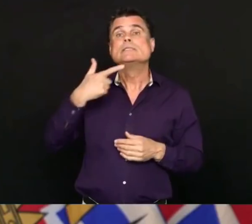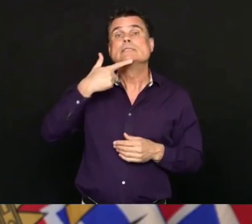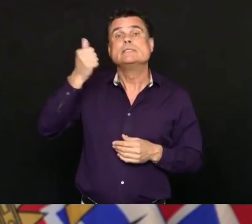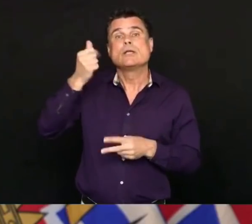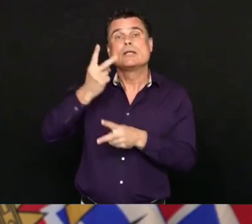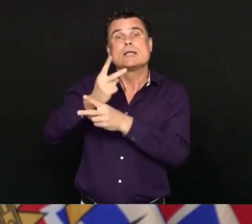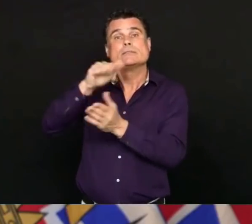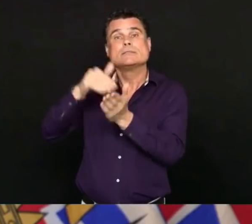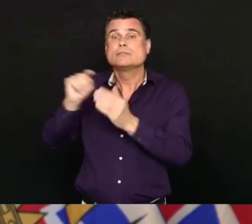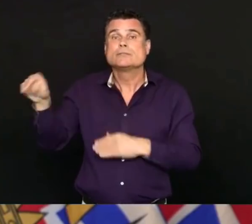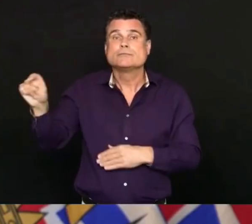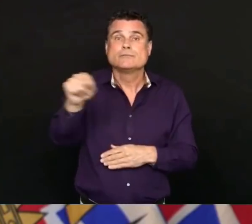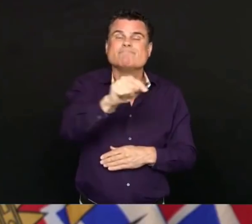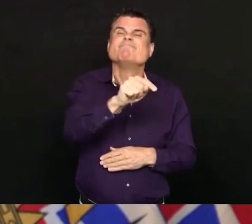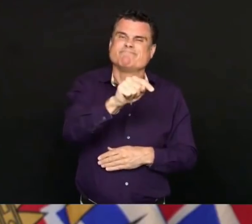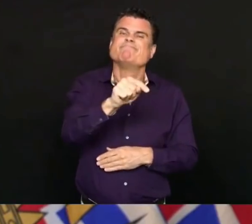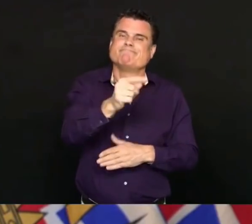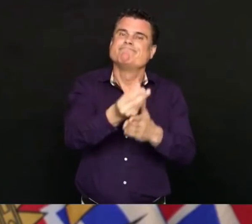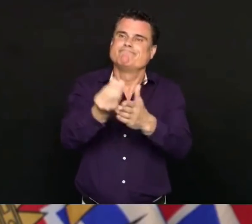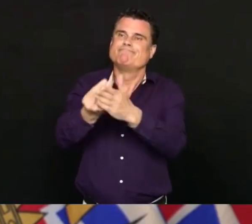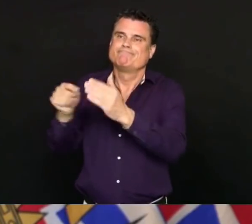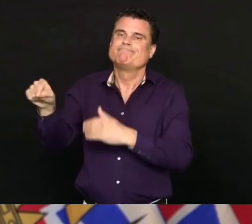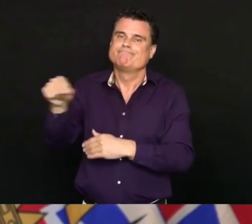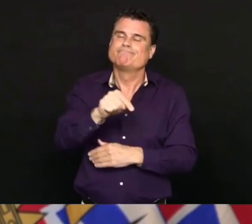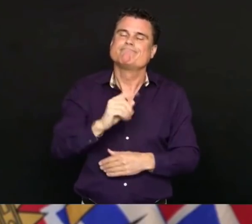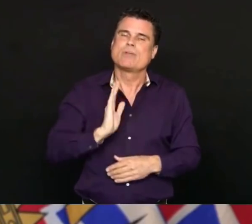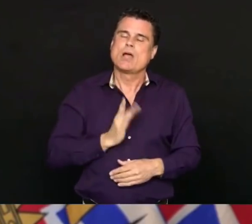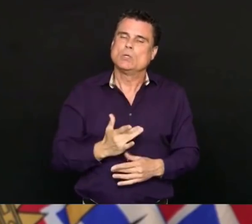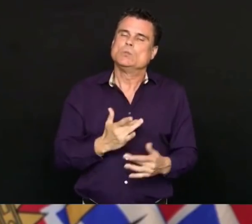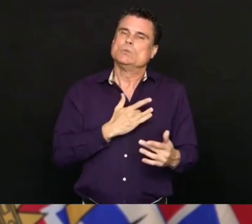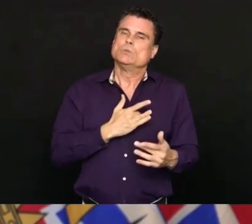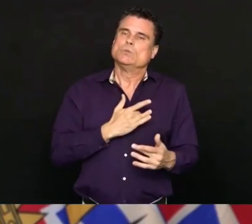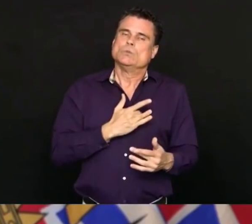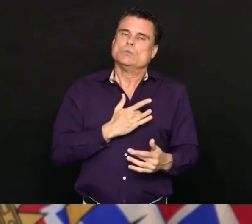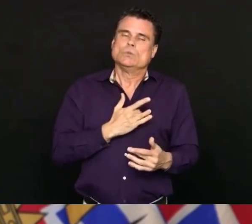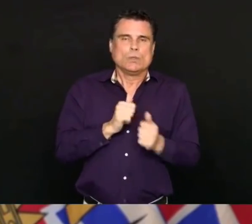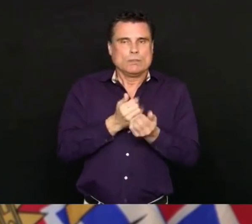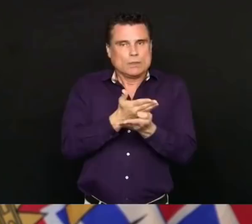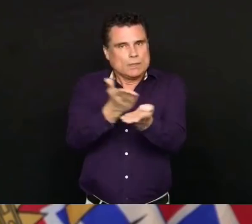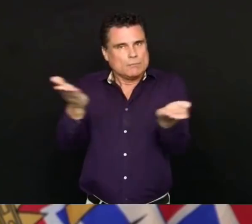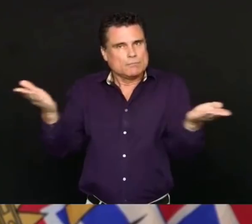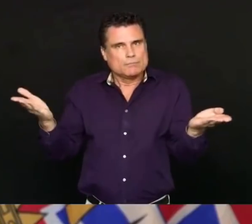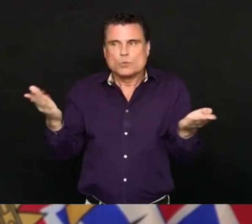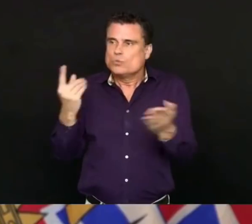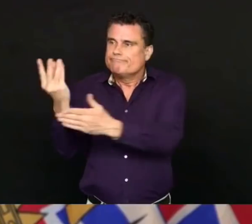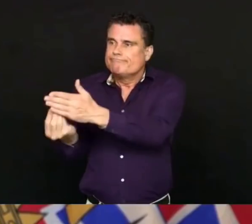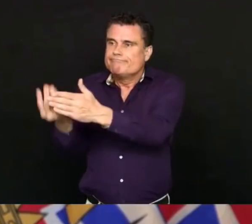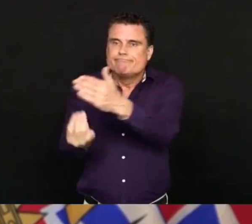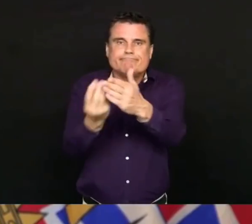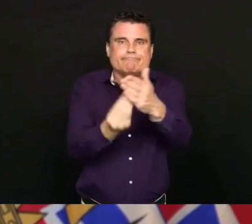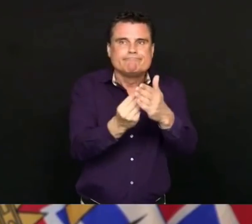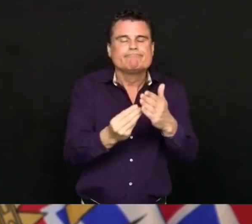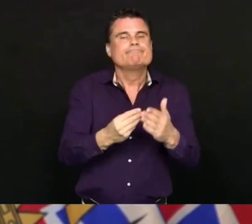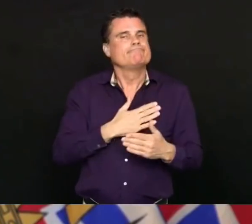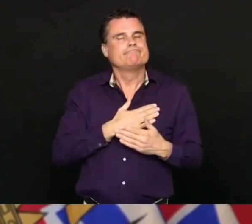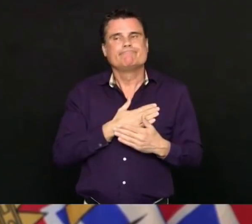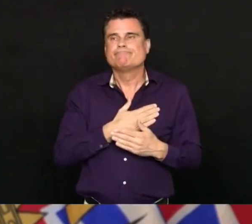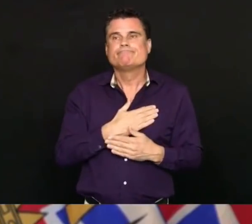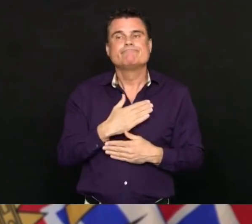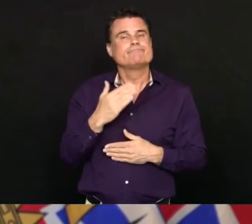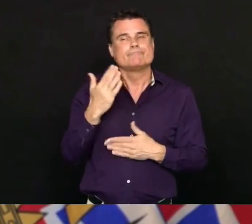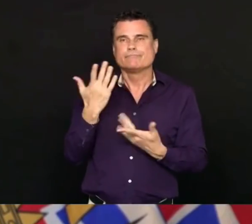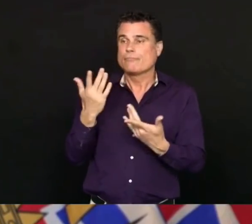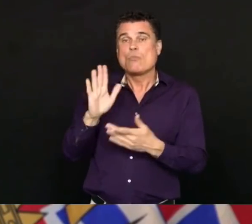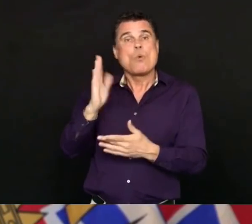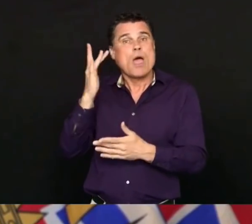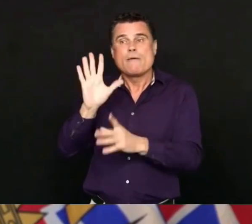over the last few months and the challenges that we know are facing the families across British Columbia.